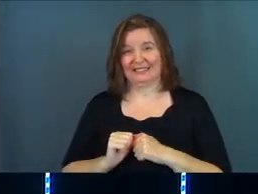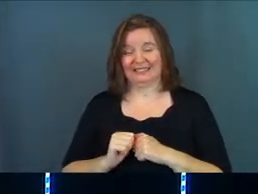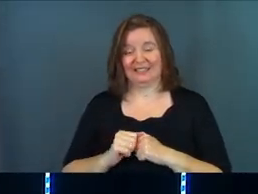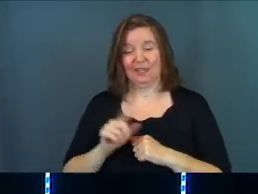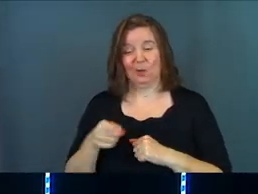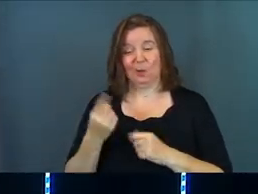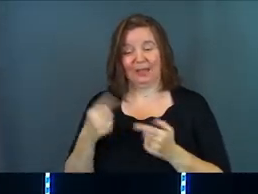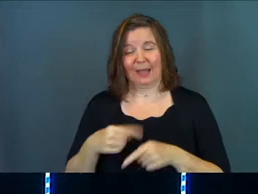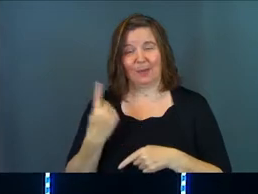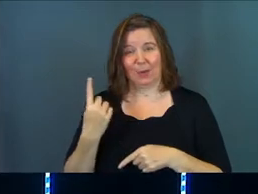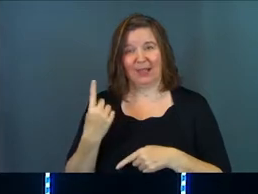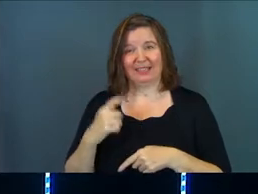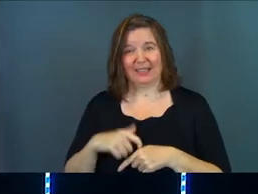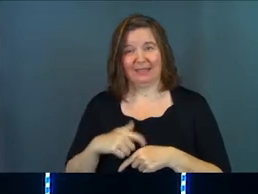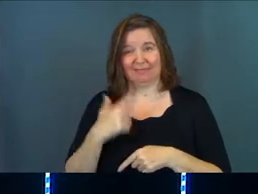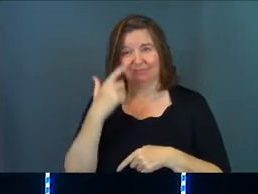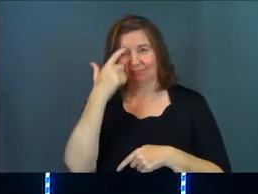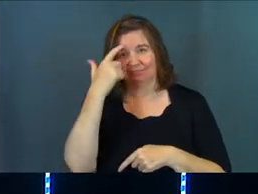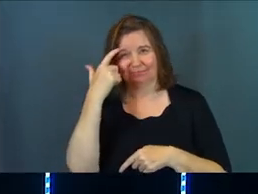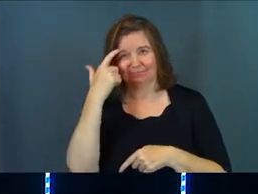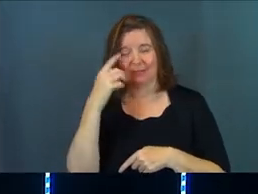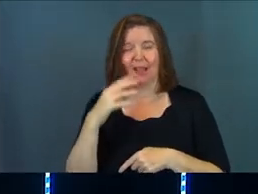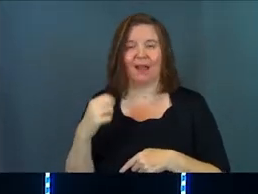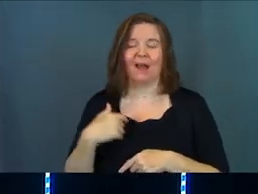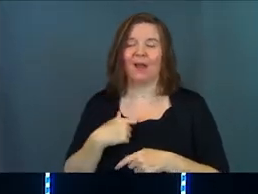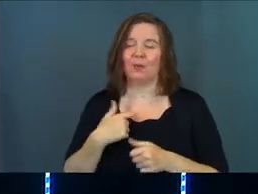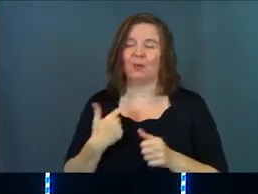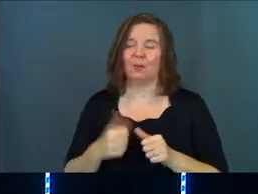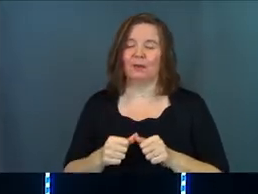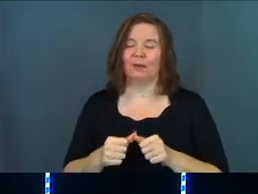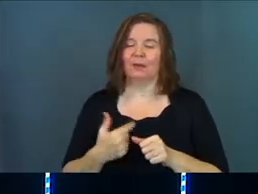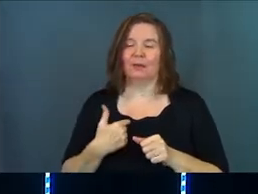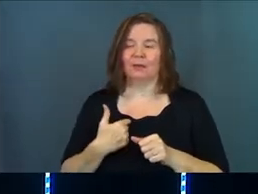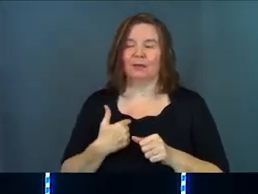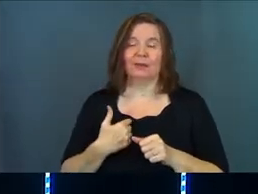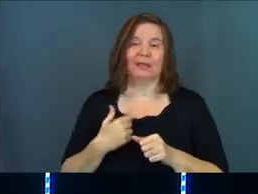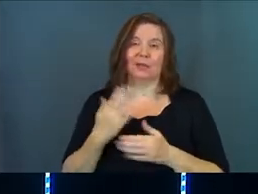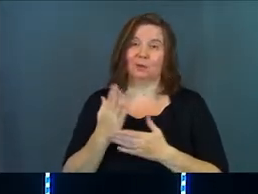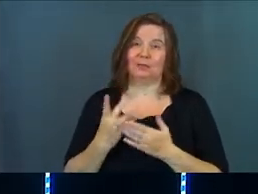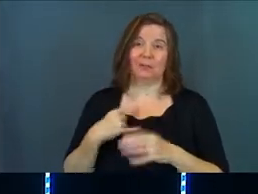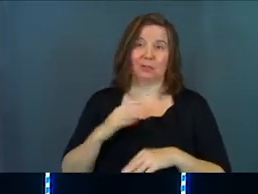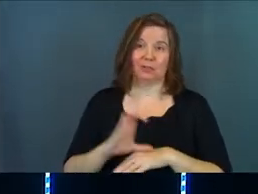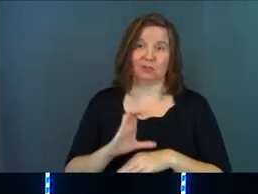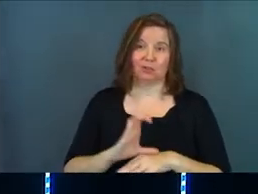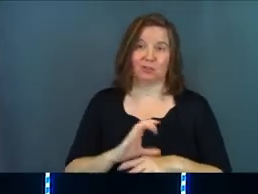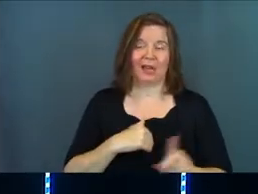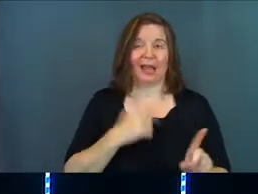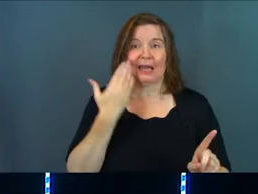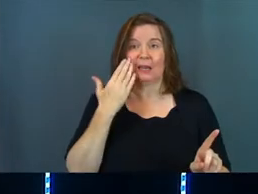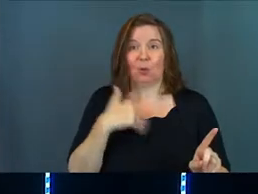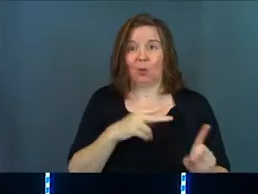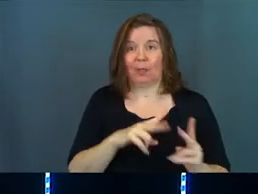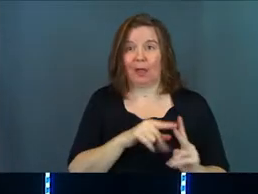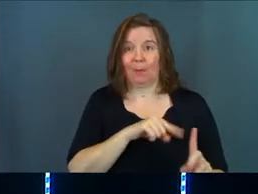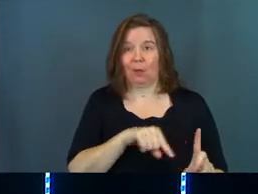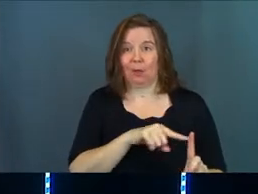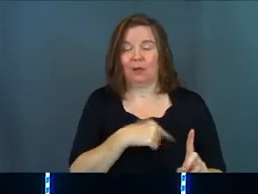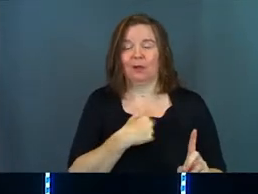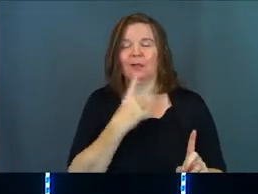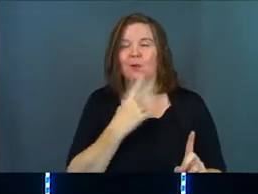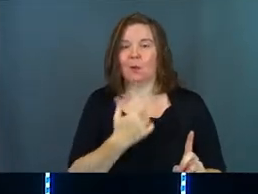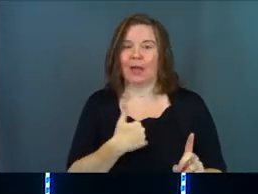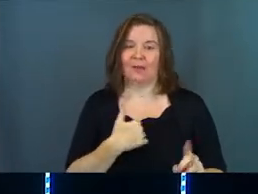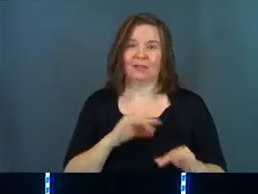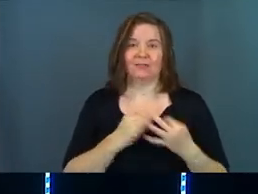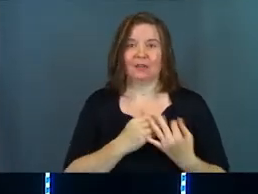It only happened once. And I remember it was somebody in the church and I didn't know the couple. And they're